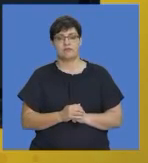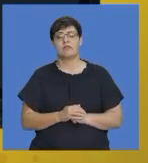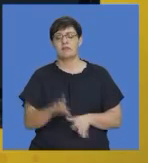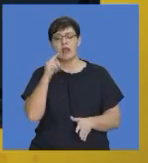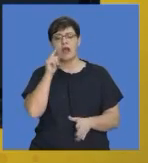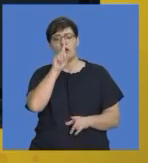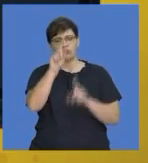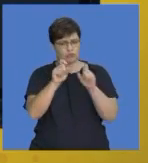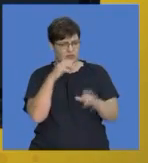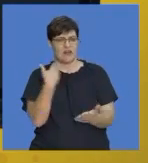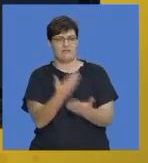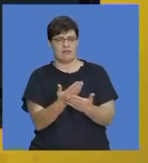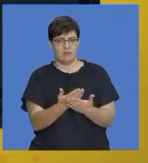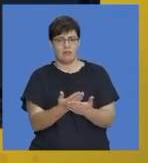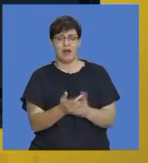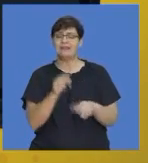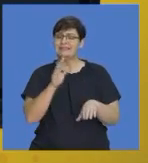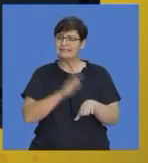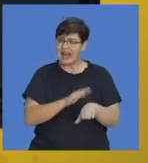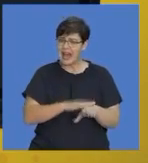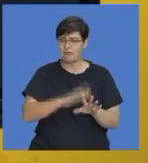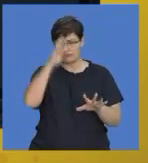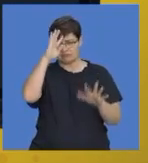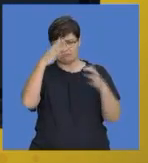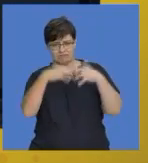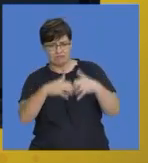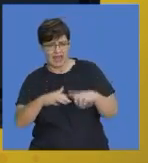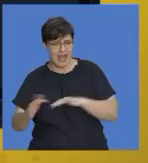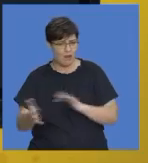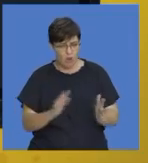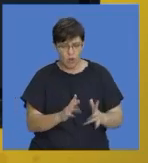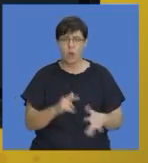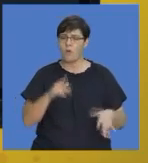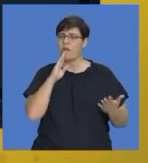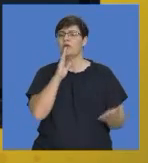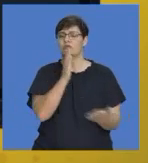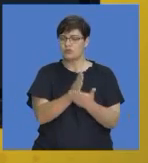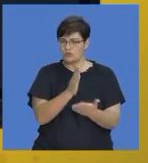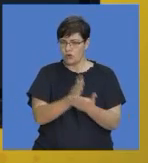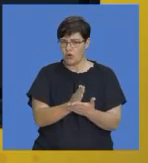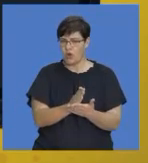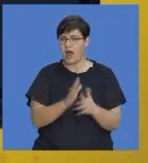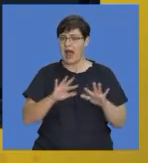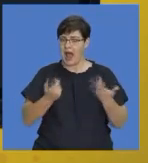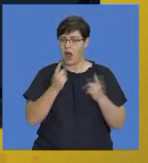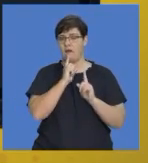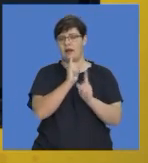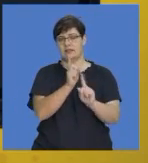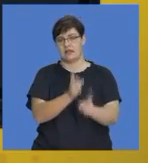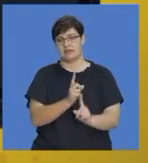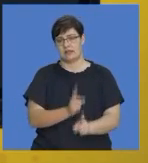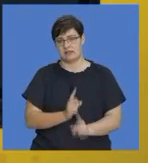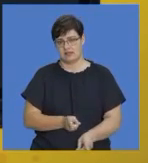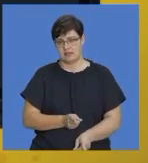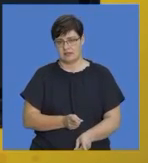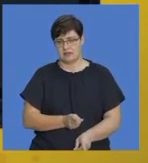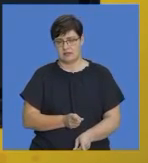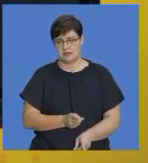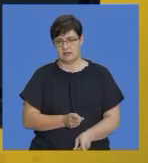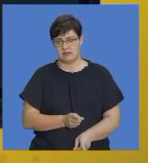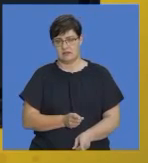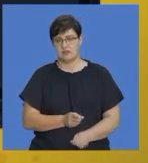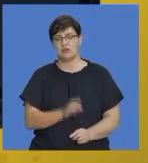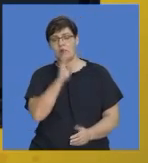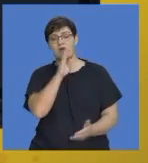available, and it does take a lot of time in thinking about it. So, you need to make sure when you decide to answer these questions, you ensure